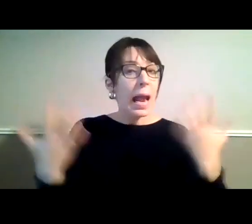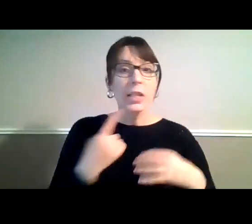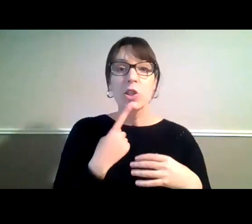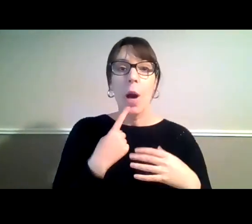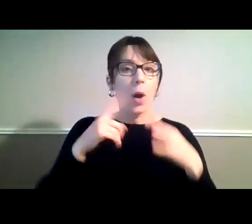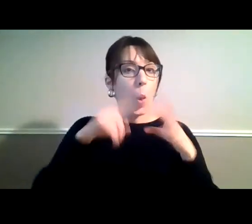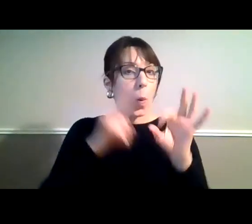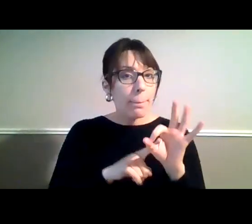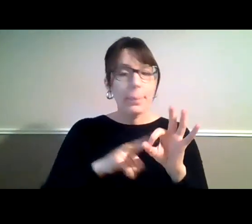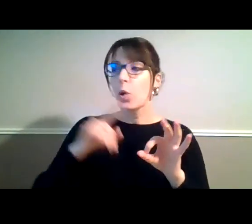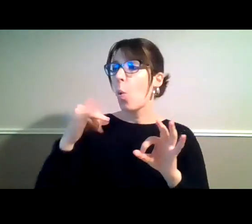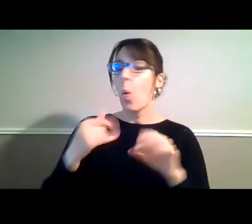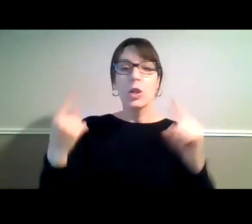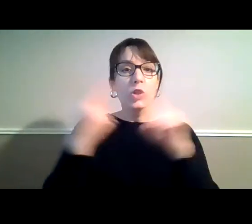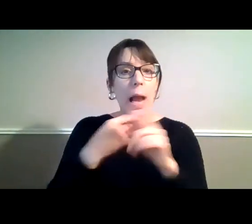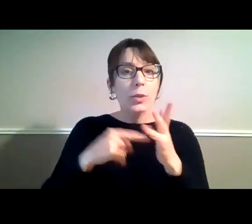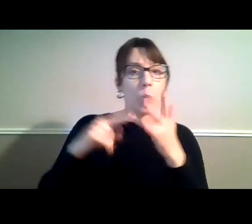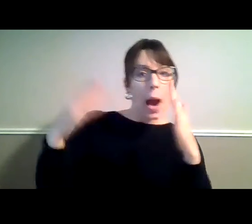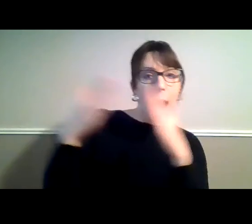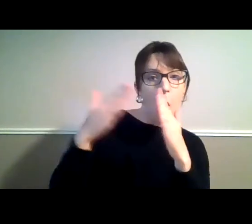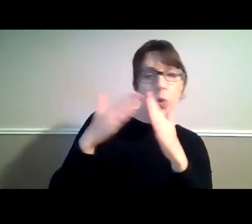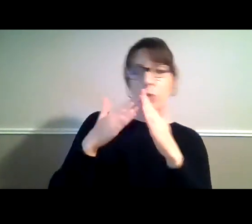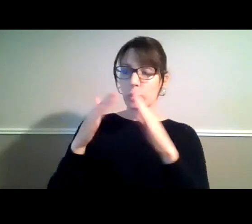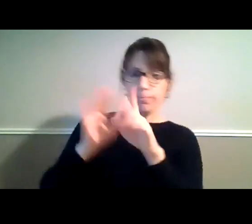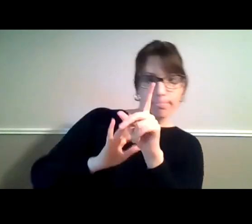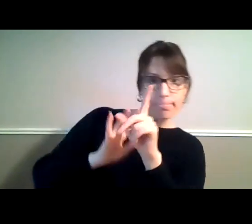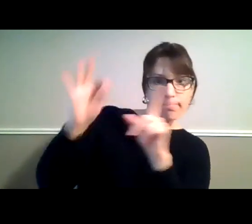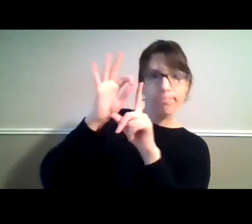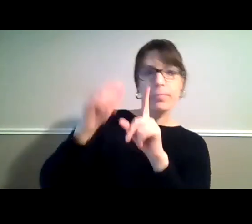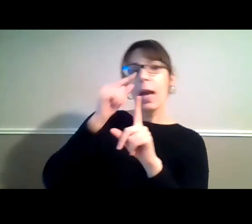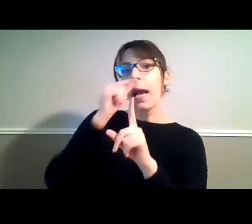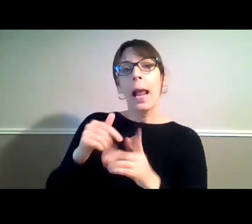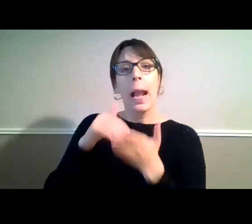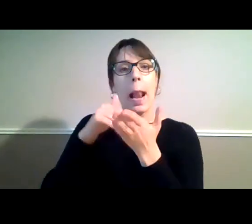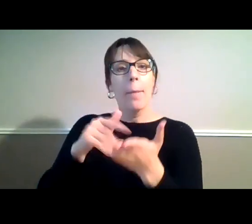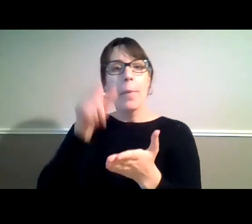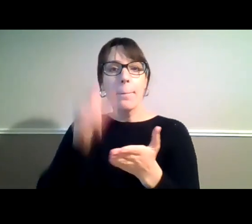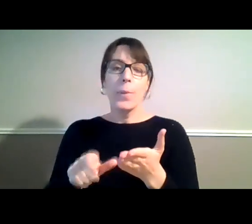home modification that helps someone overcomes the impact of their disability.